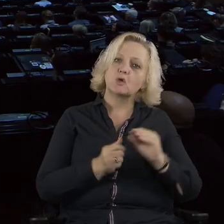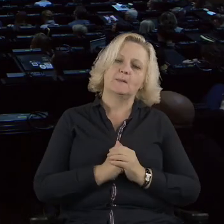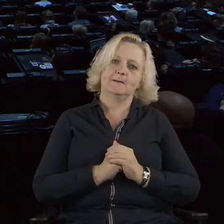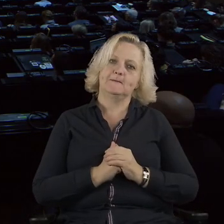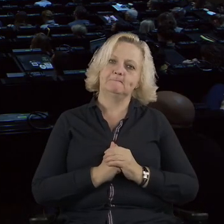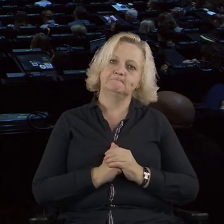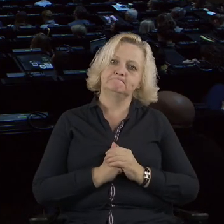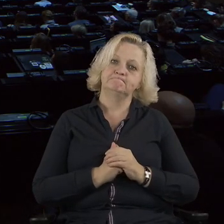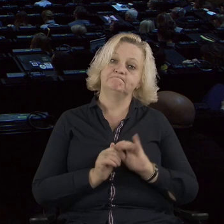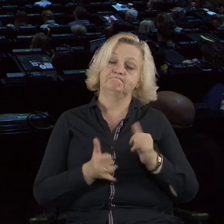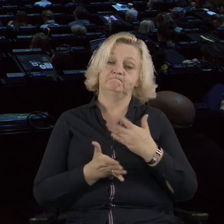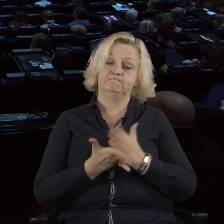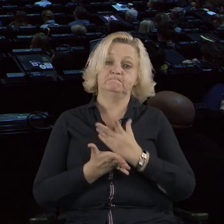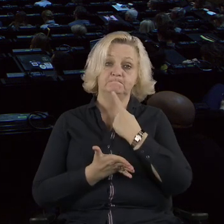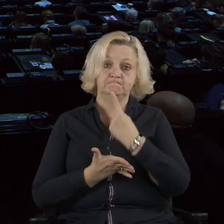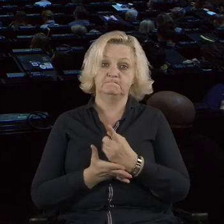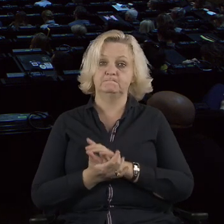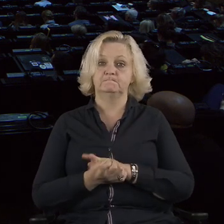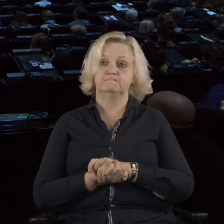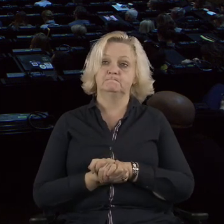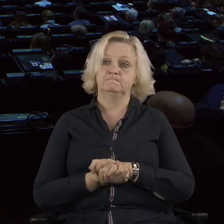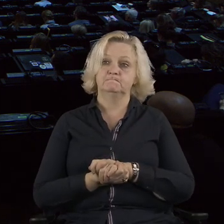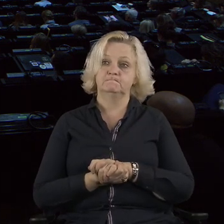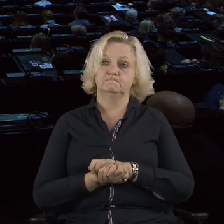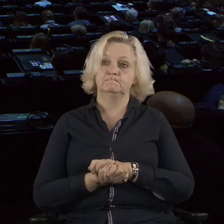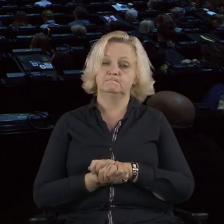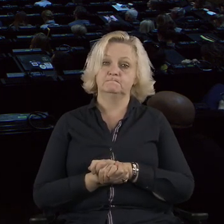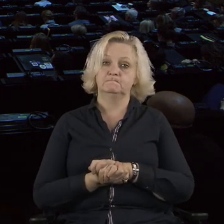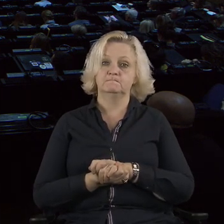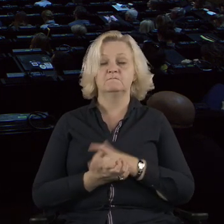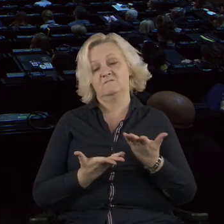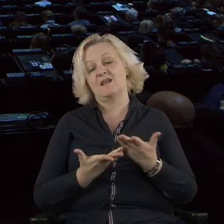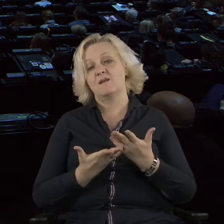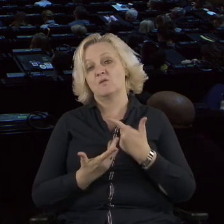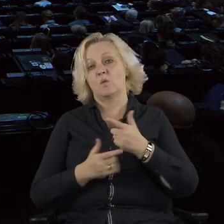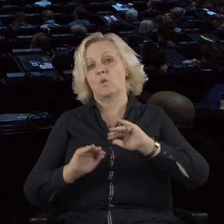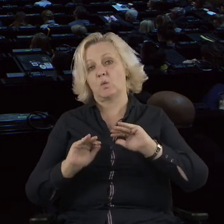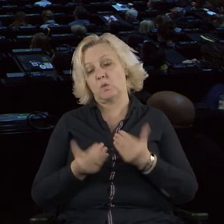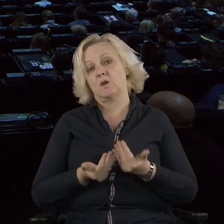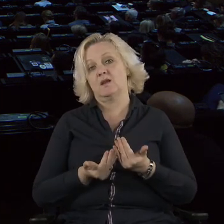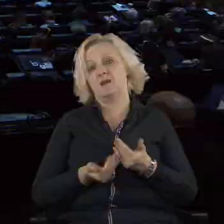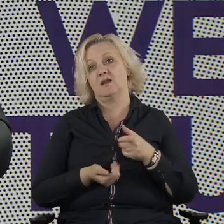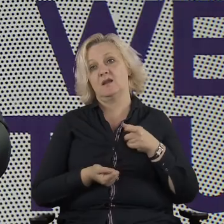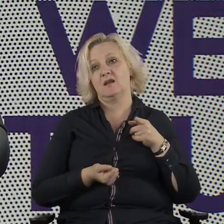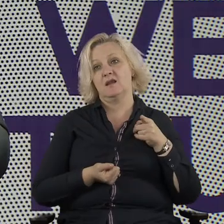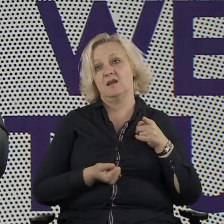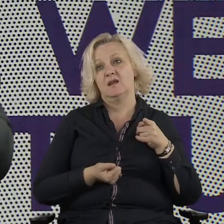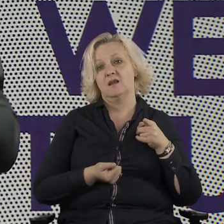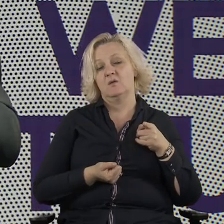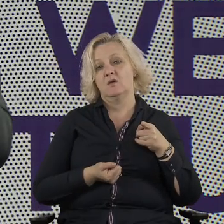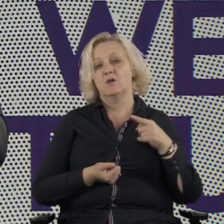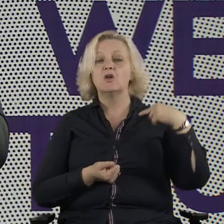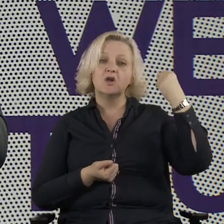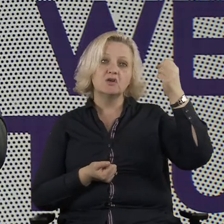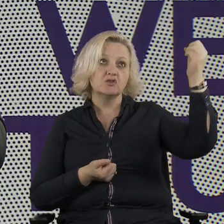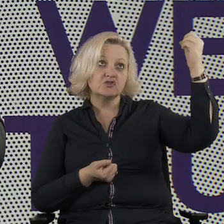disinfectant and electricity is the best police person. To me, it's also an example of how